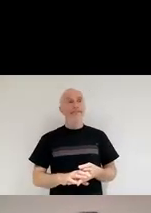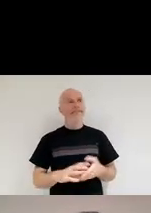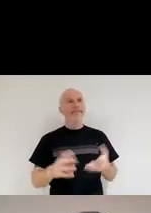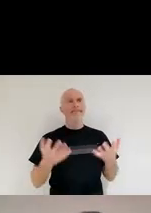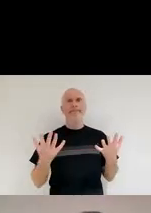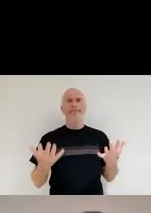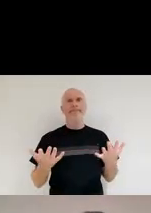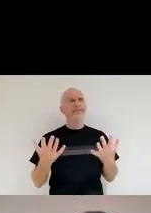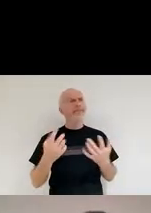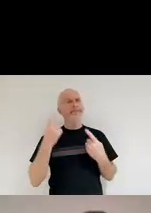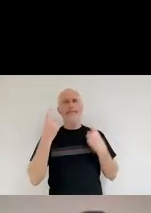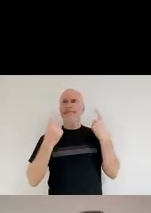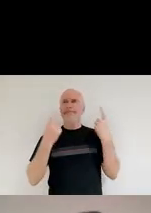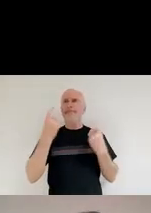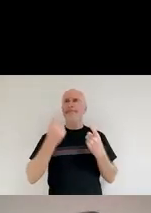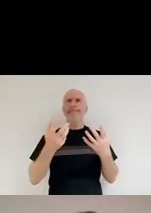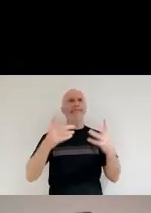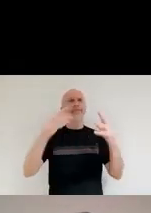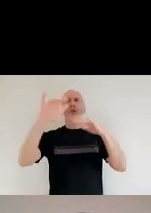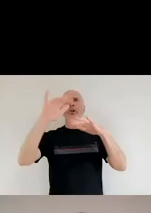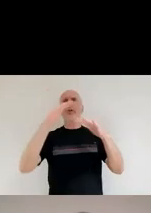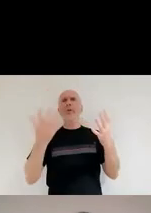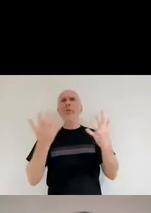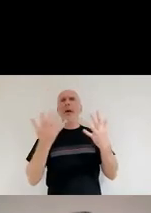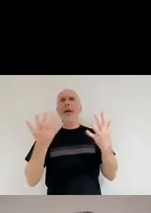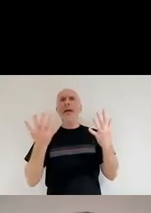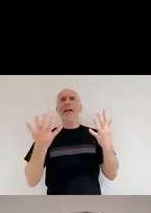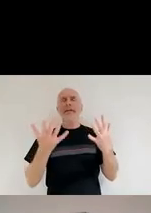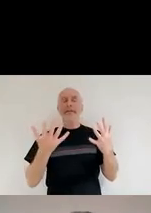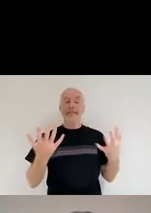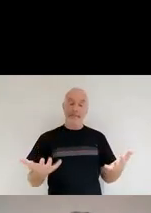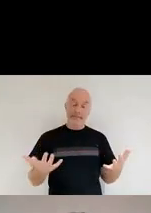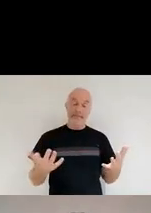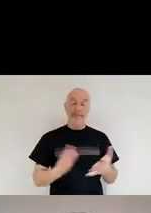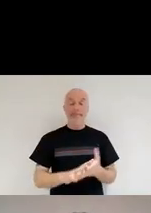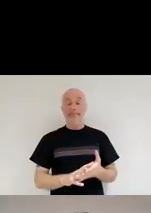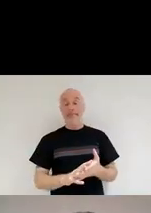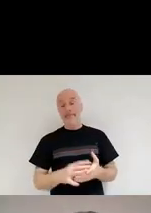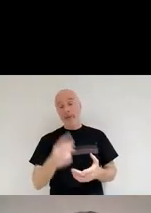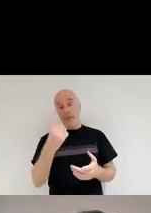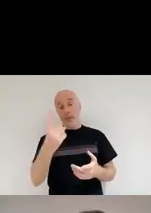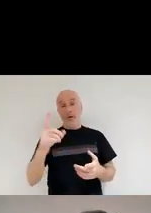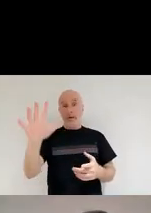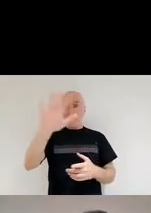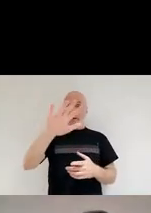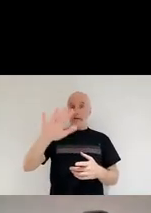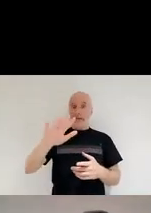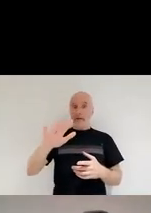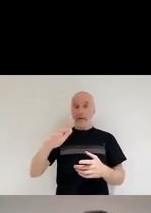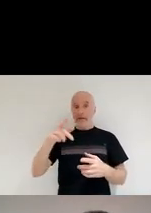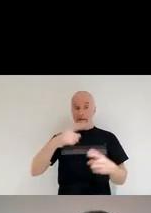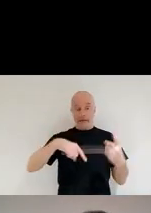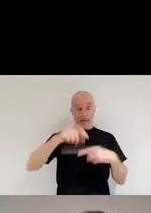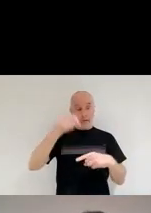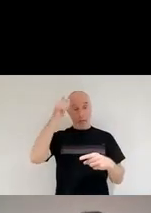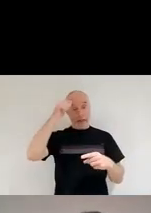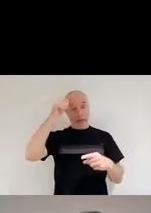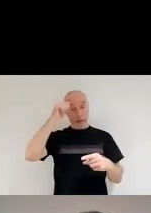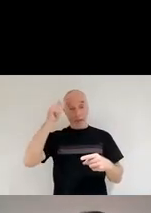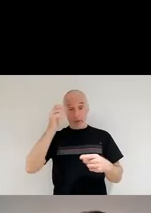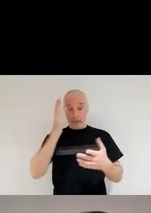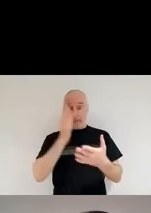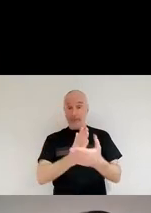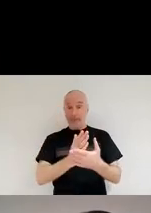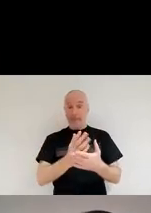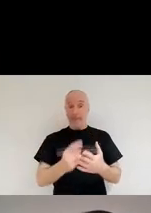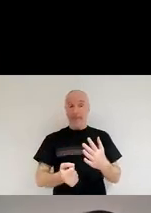conditions that would be good for dust? And they said, well, okay, there is one place where we know that that happens. And that was in